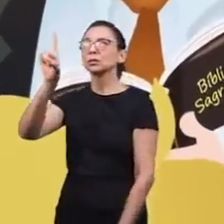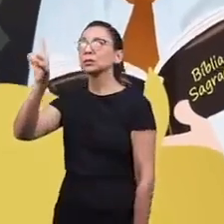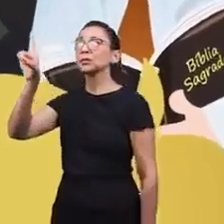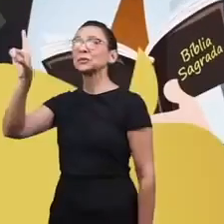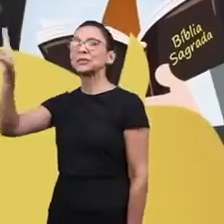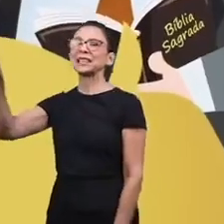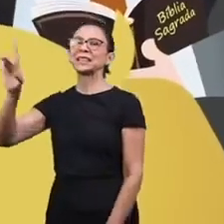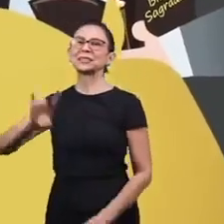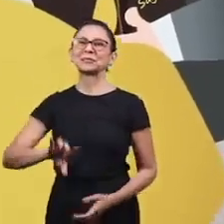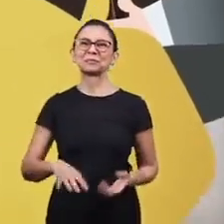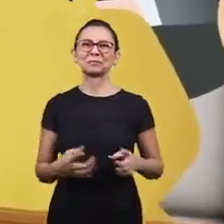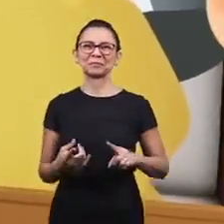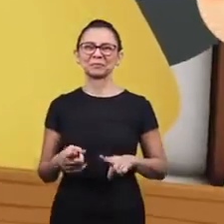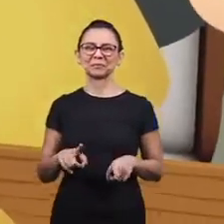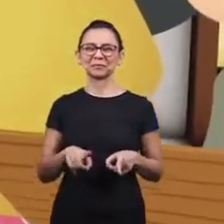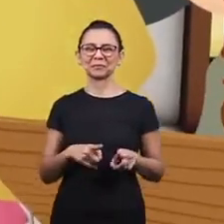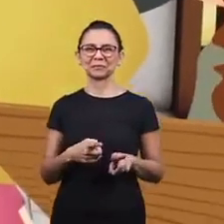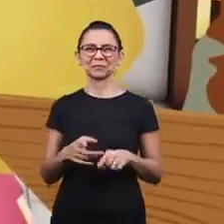eternally with our God.